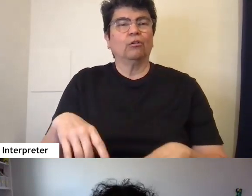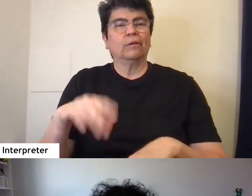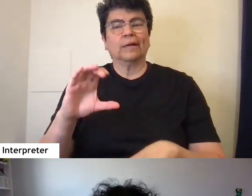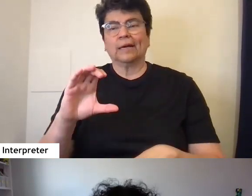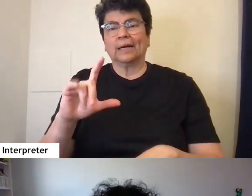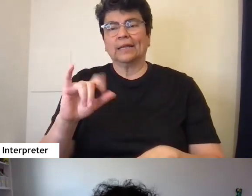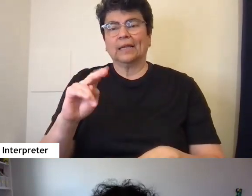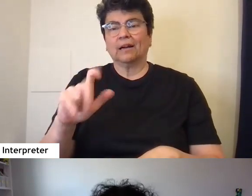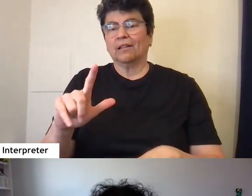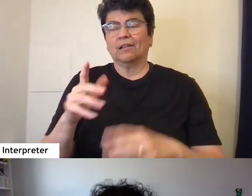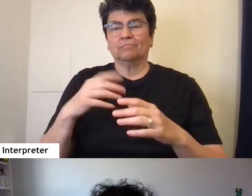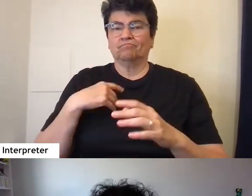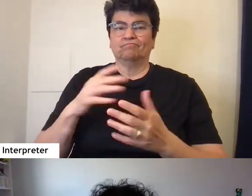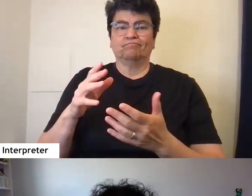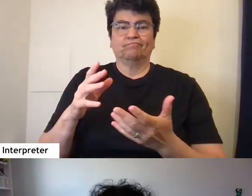which is not how I feel about it.